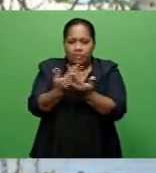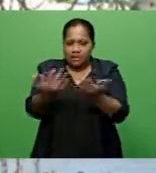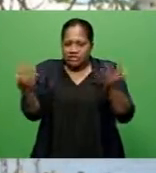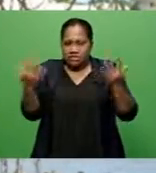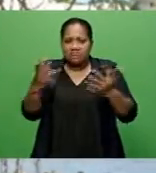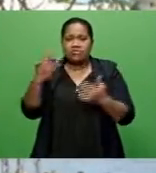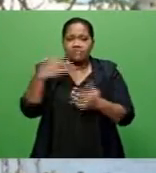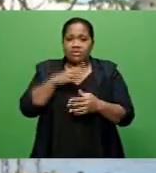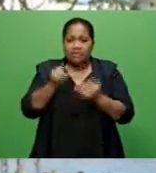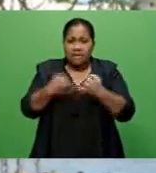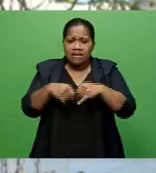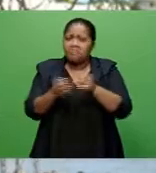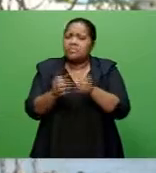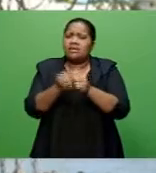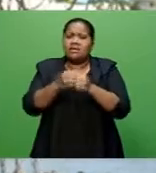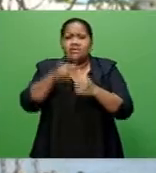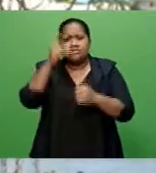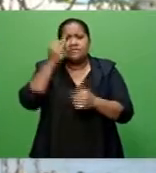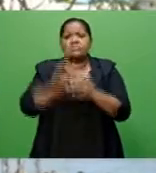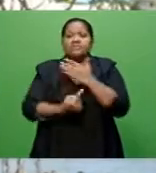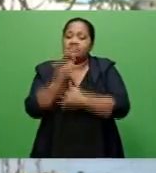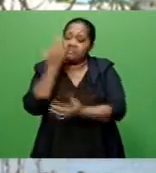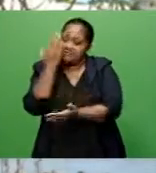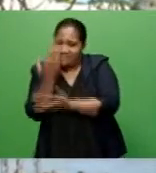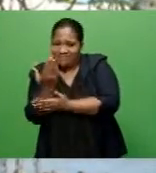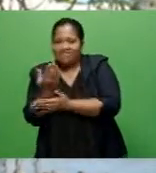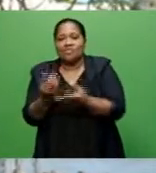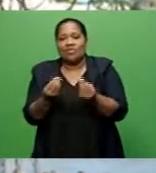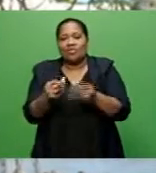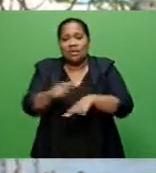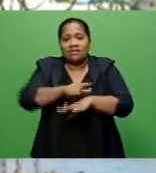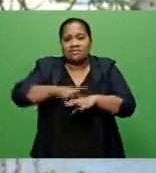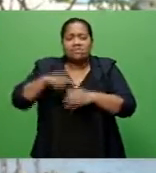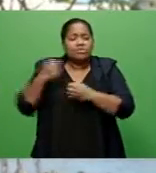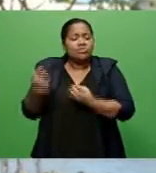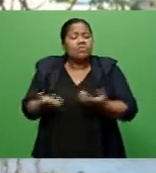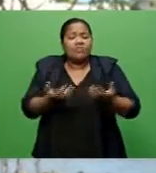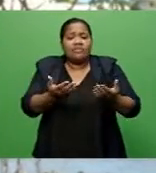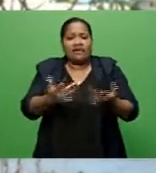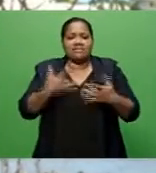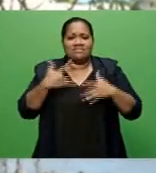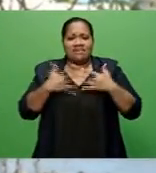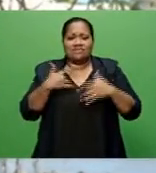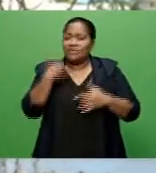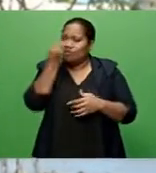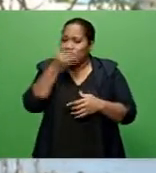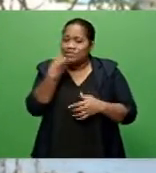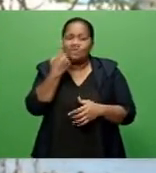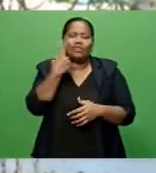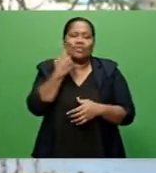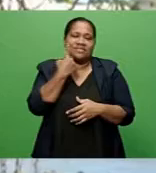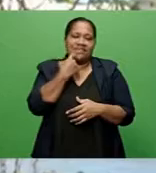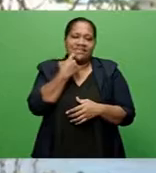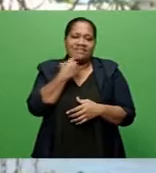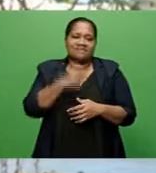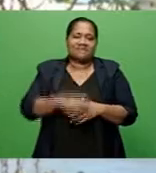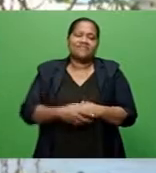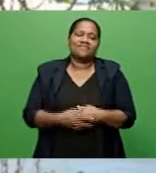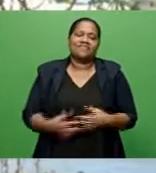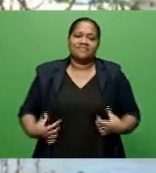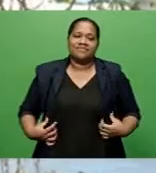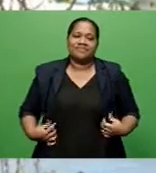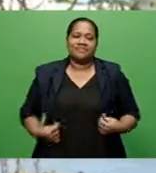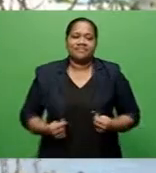many Fijians are heavily dependent on wetlands to provide a source of livelihood, food and water. Jeshulal,